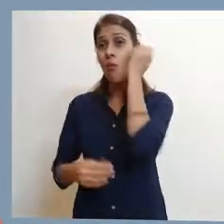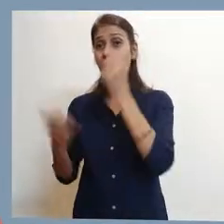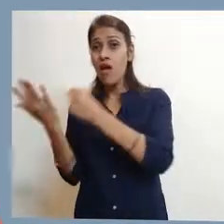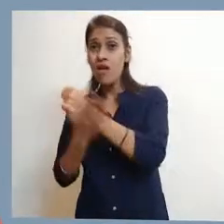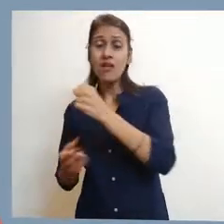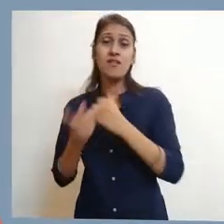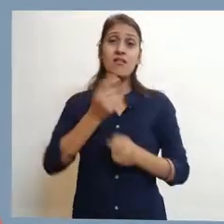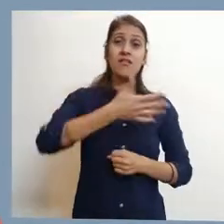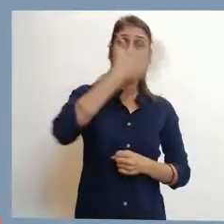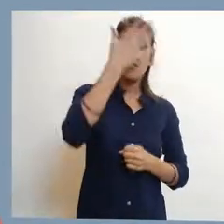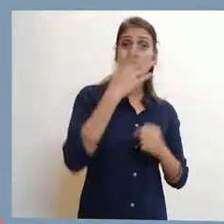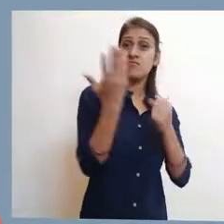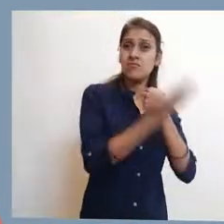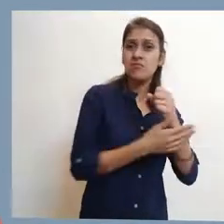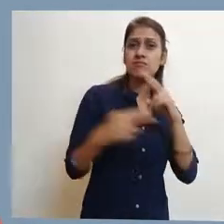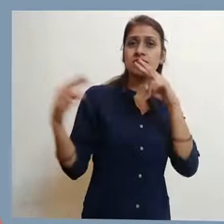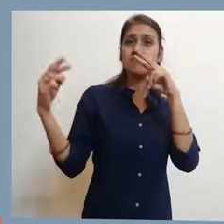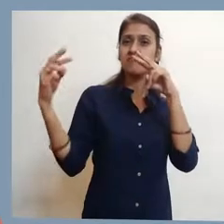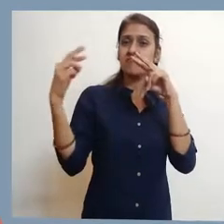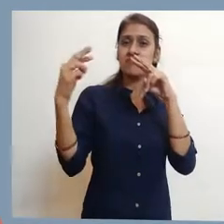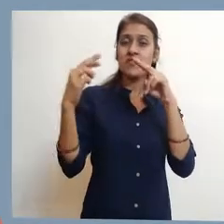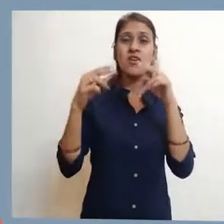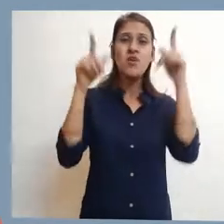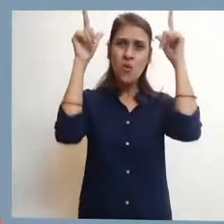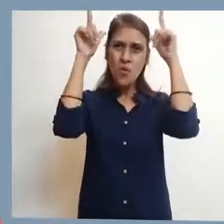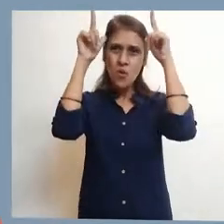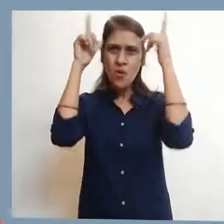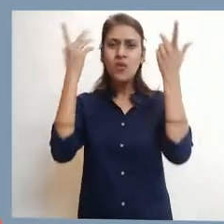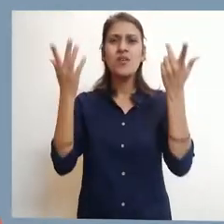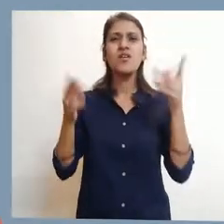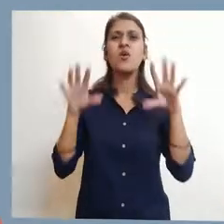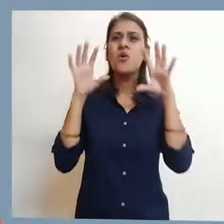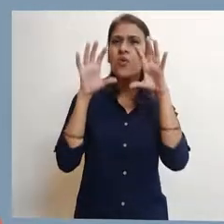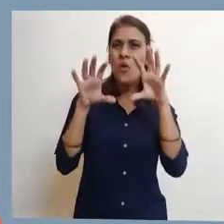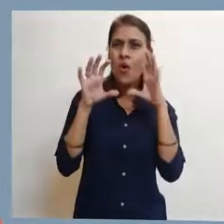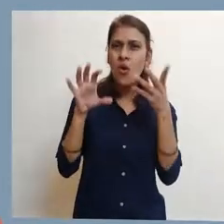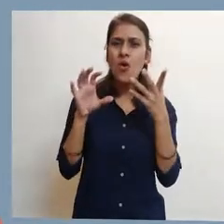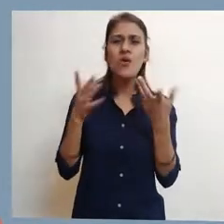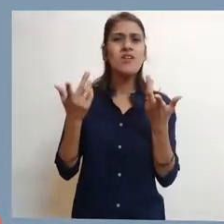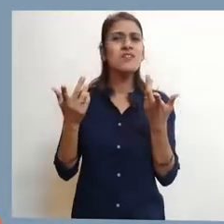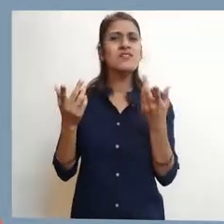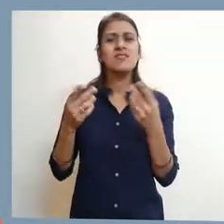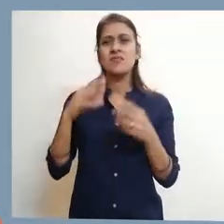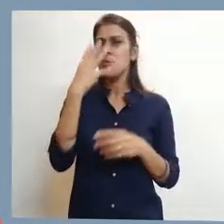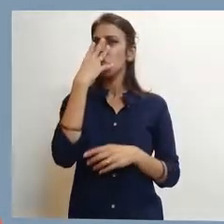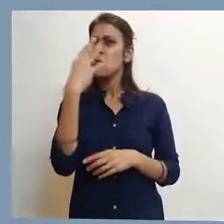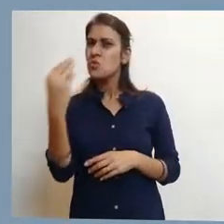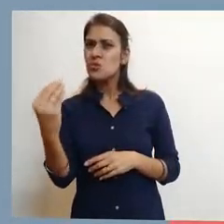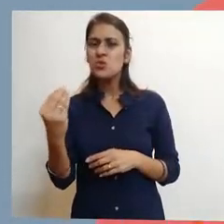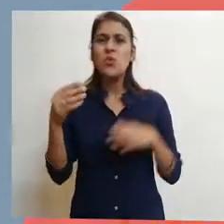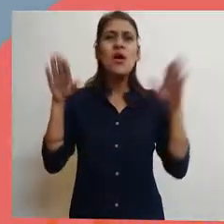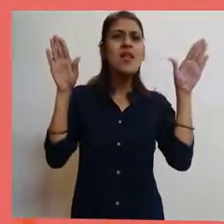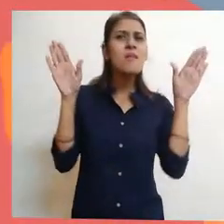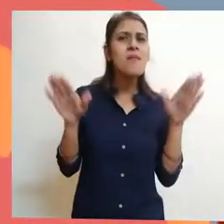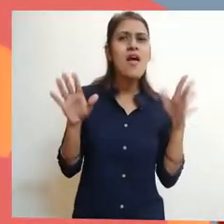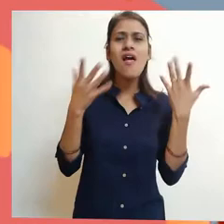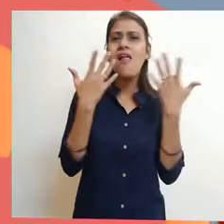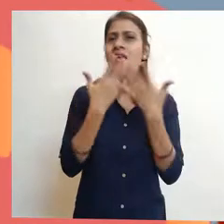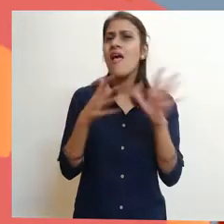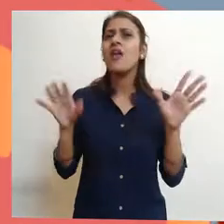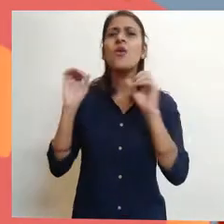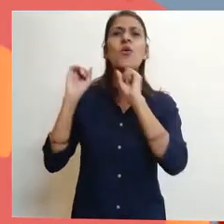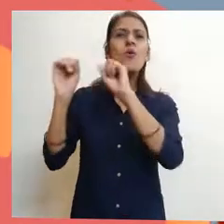saying this, he crossed his arms and planted his feet four square on the ground. As the rich farmer